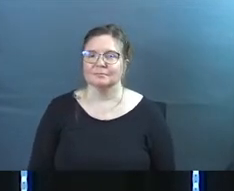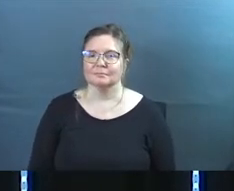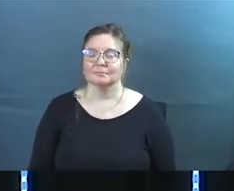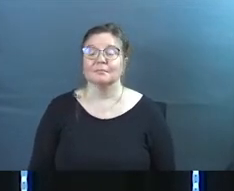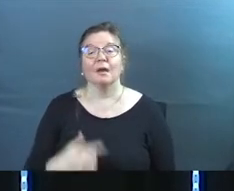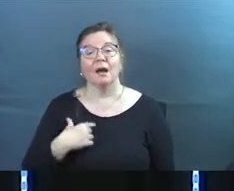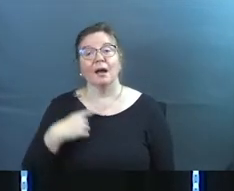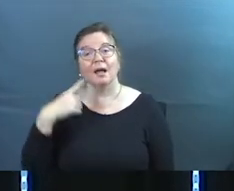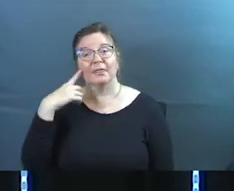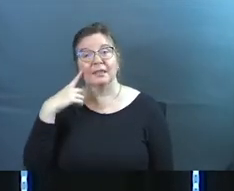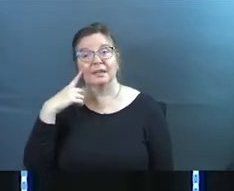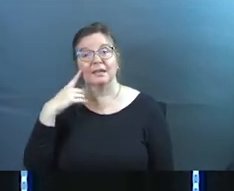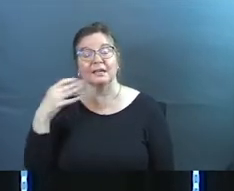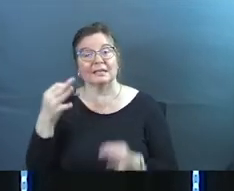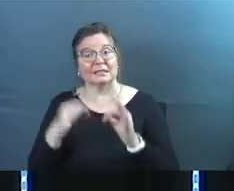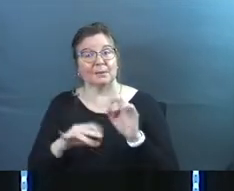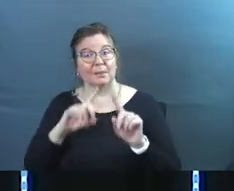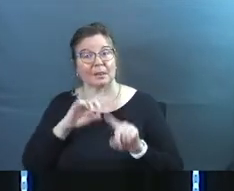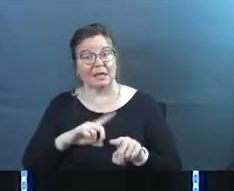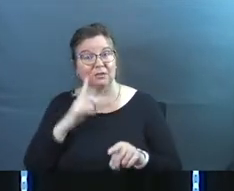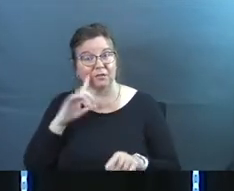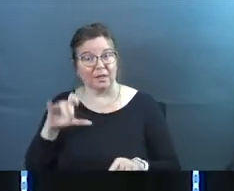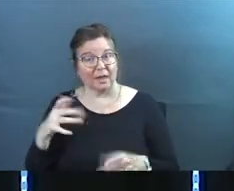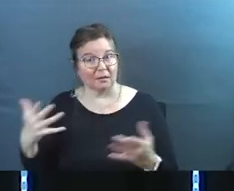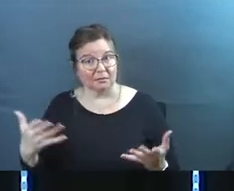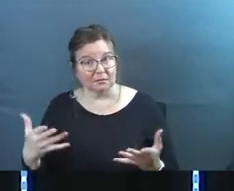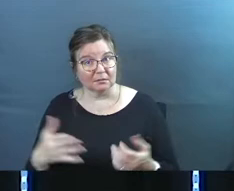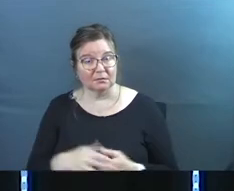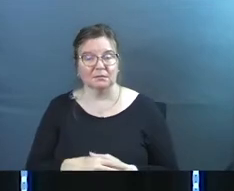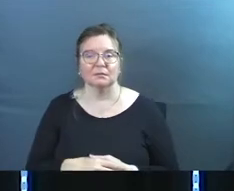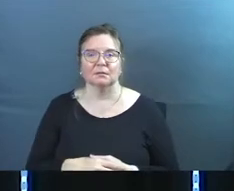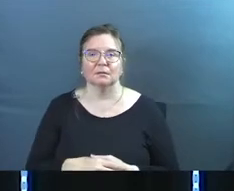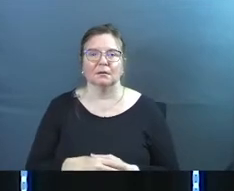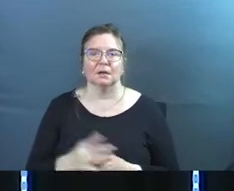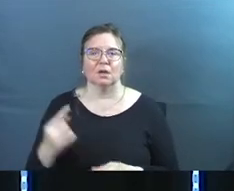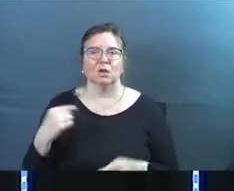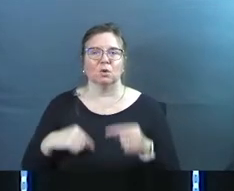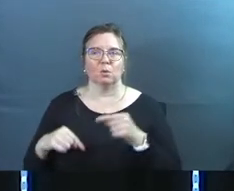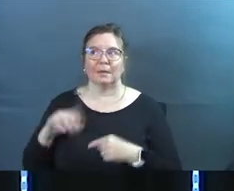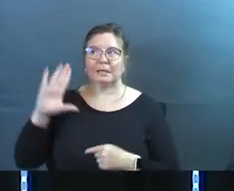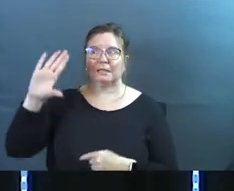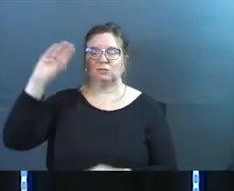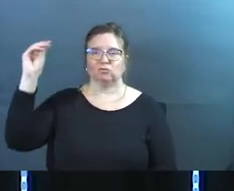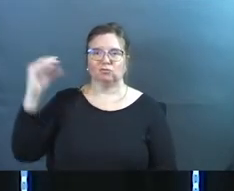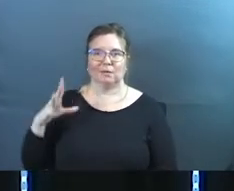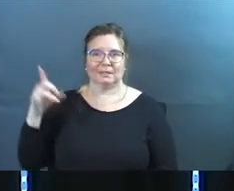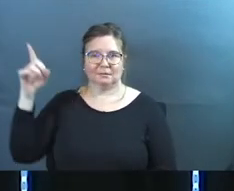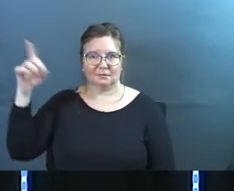I think a simple answer for that goes back to his grace.